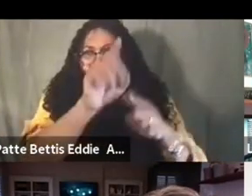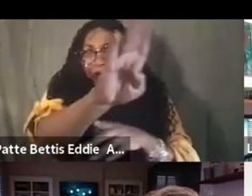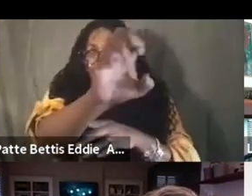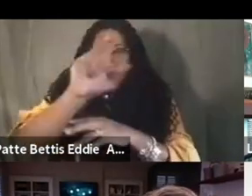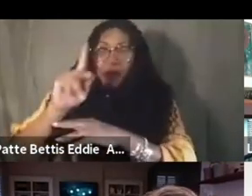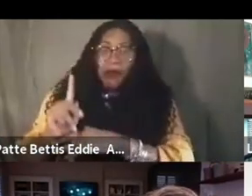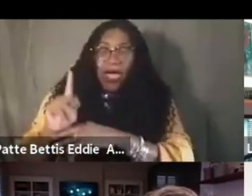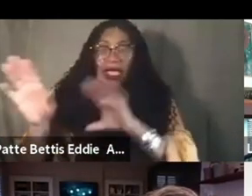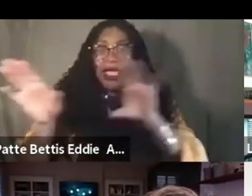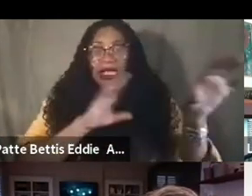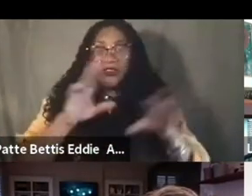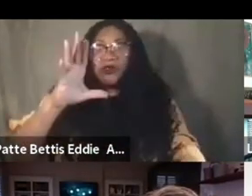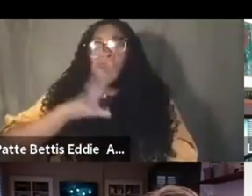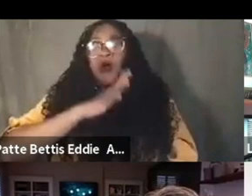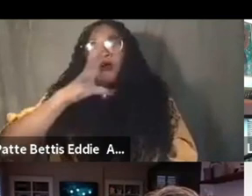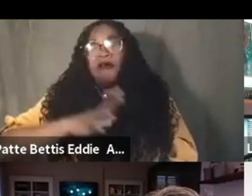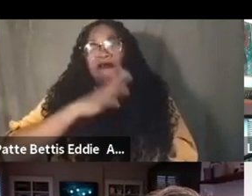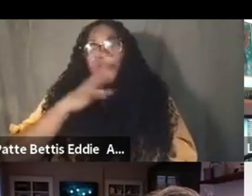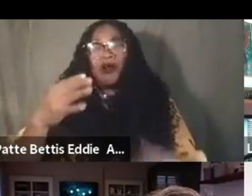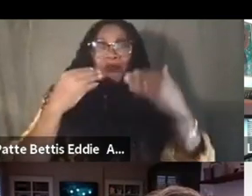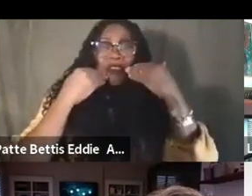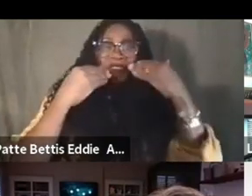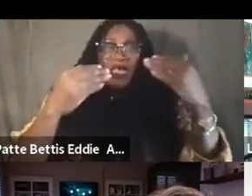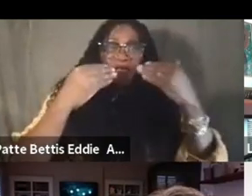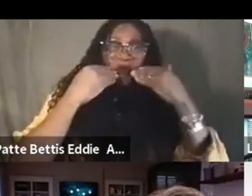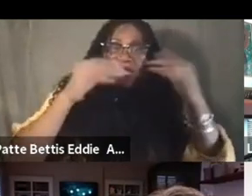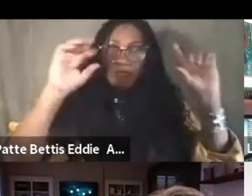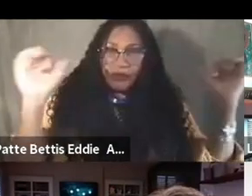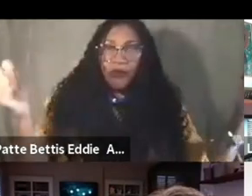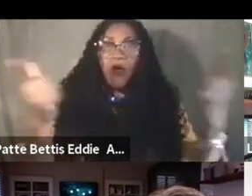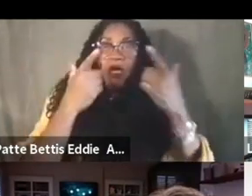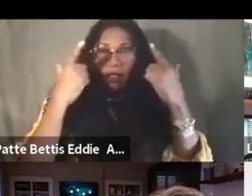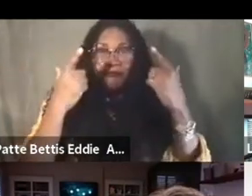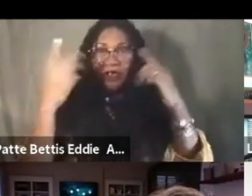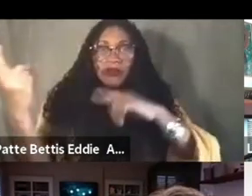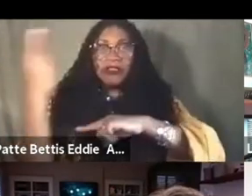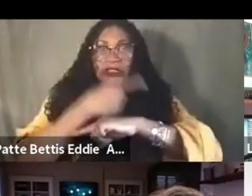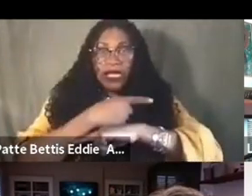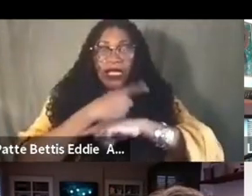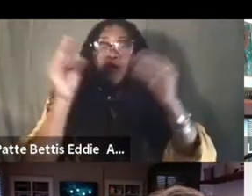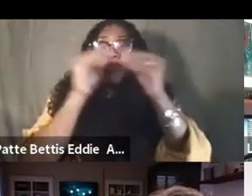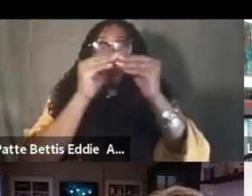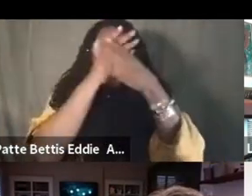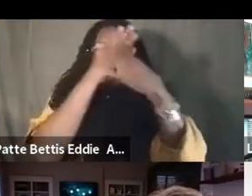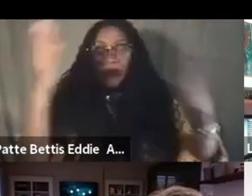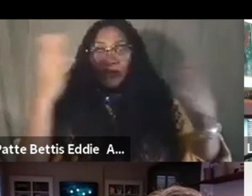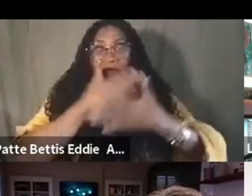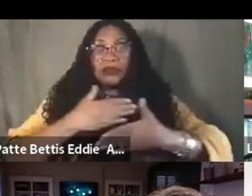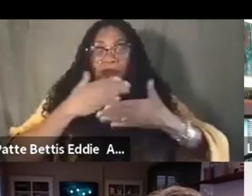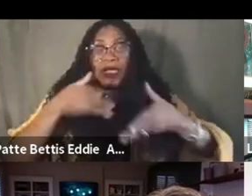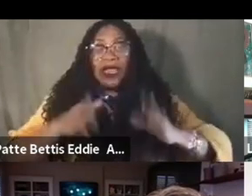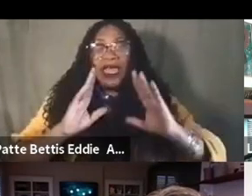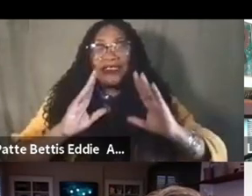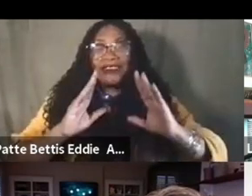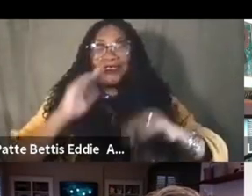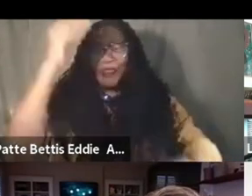and do a formal thank you to all of you and to all everyone here today and give some more information so please um let's welcome